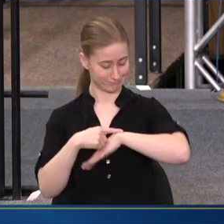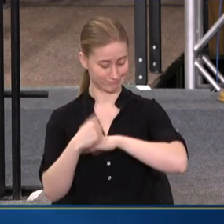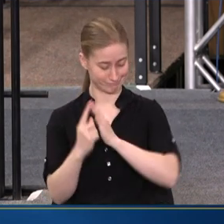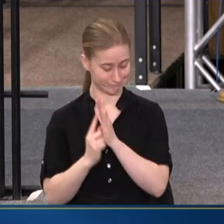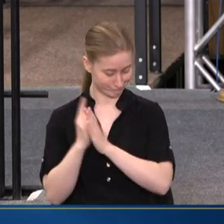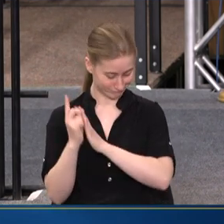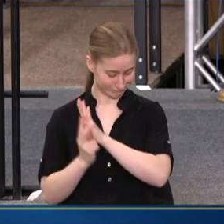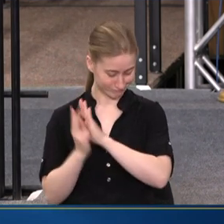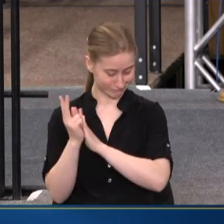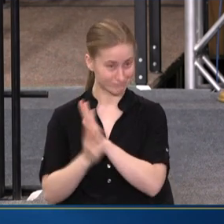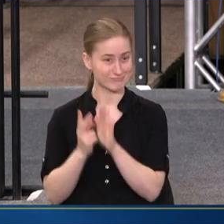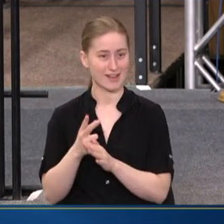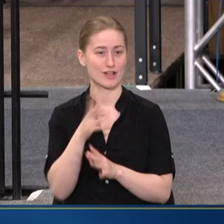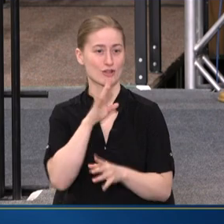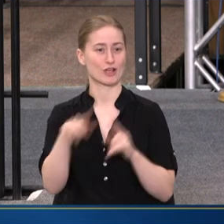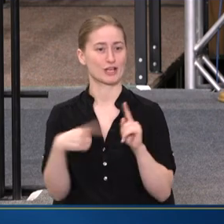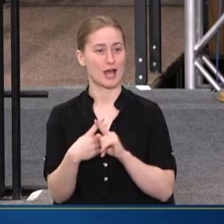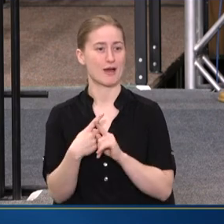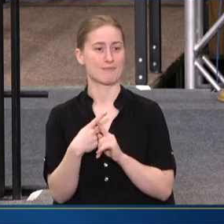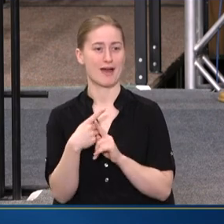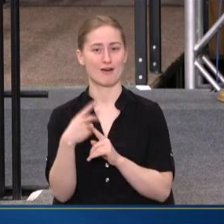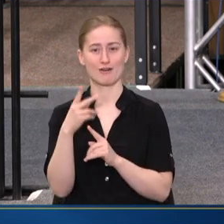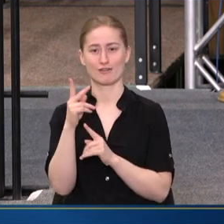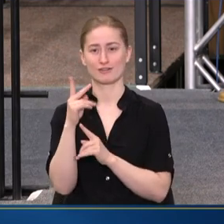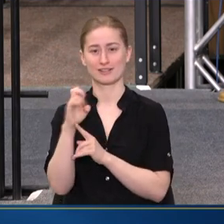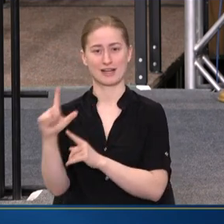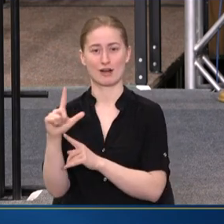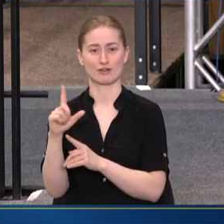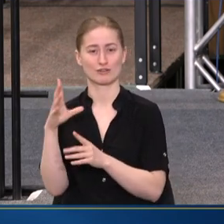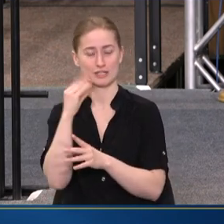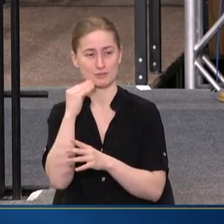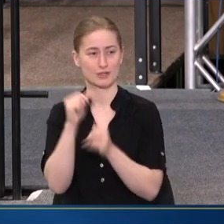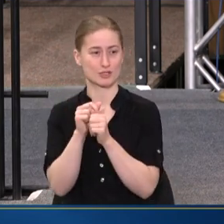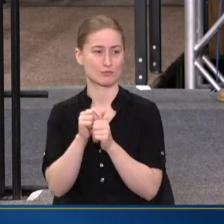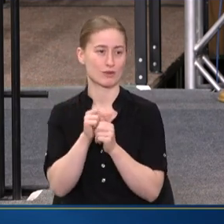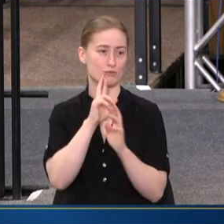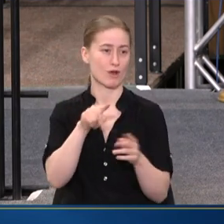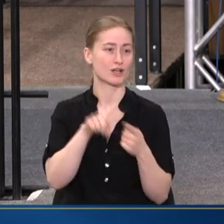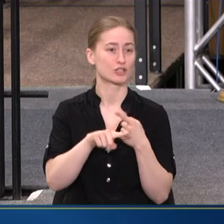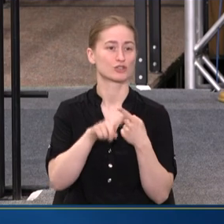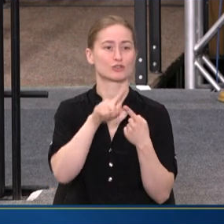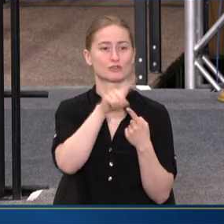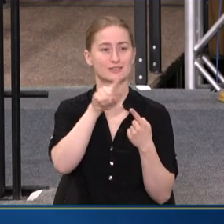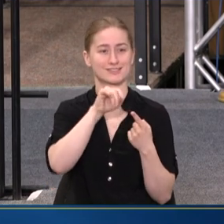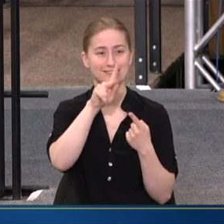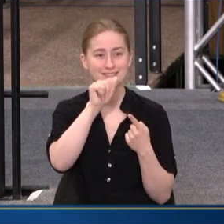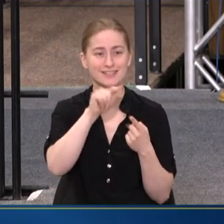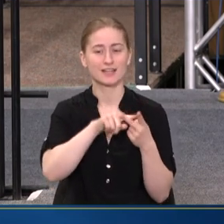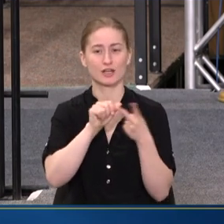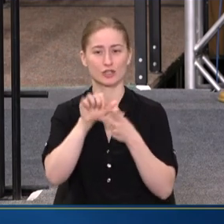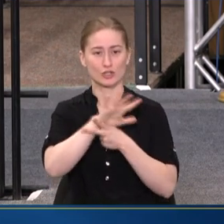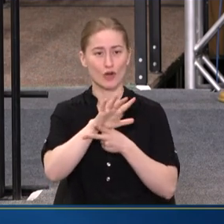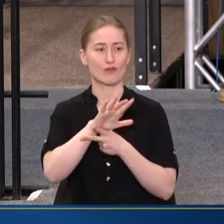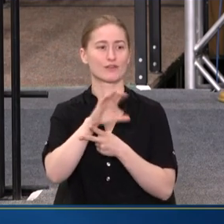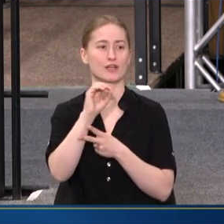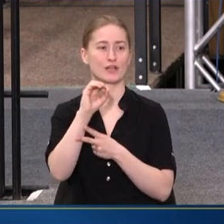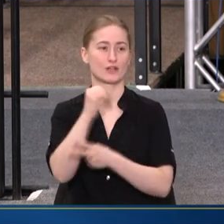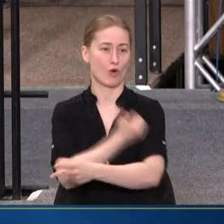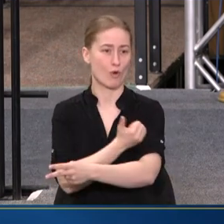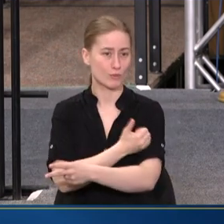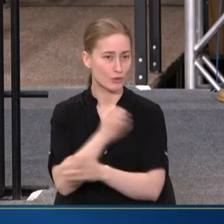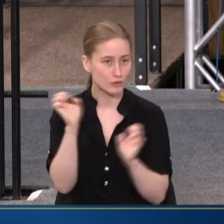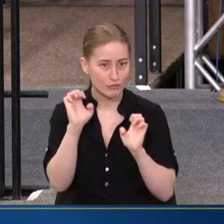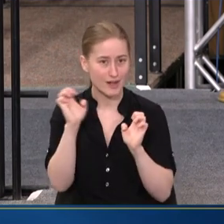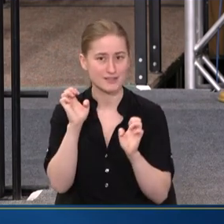RESPONDING TO EBOLA AND ZIKA, THE OPIOID CRISIS AS PART OF THE BIDEN ADMINISTRATION. SHE